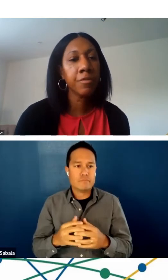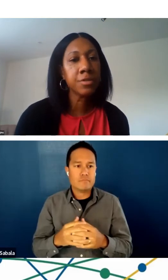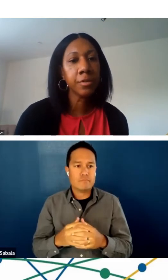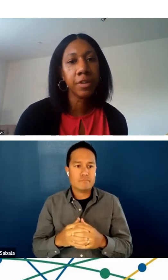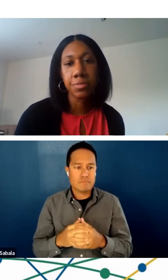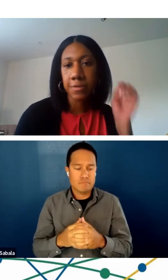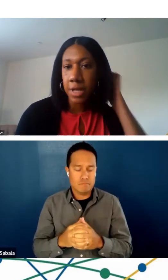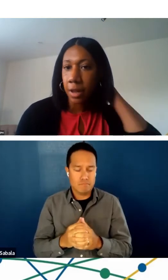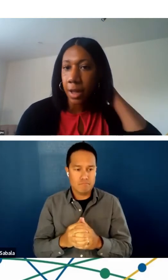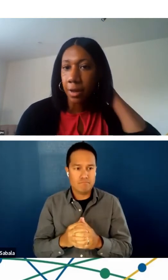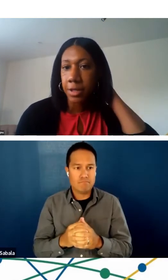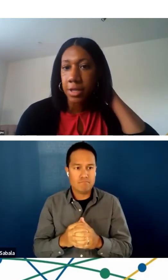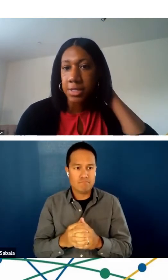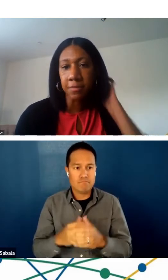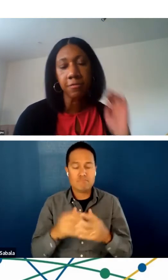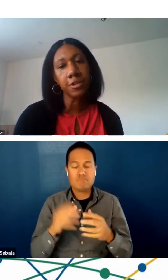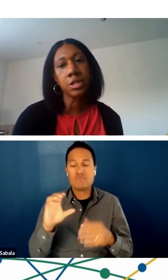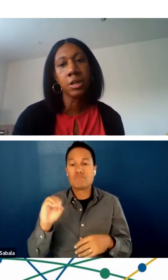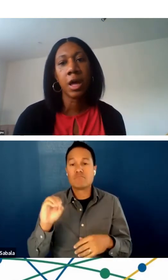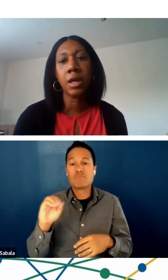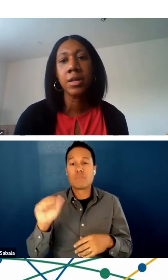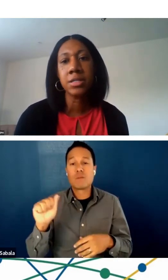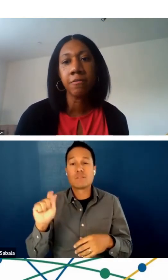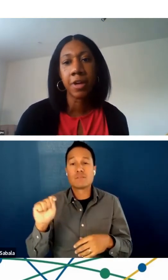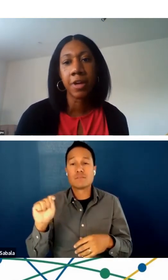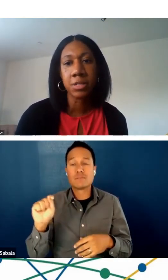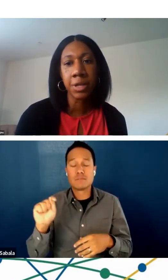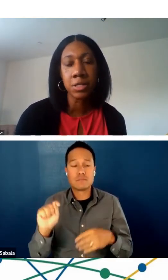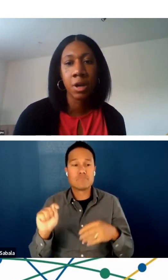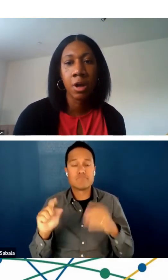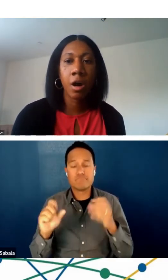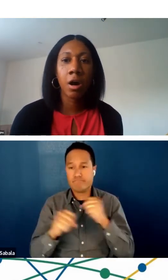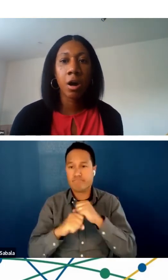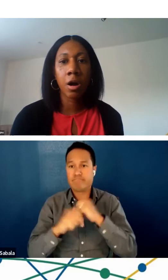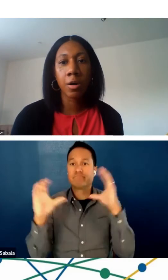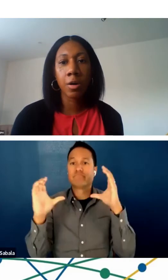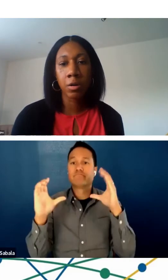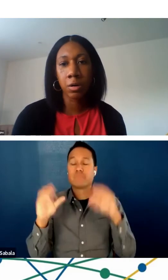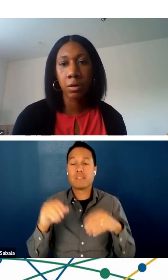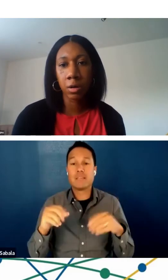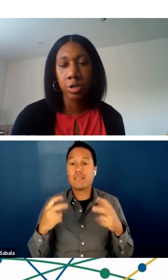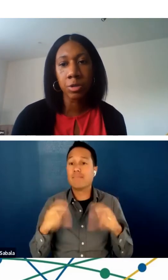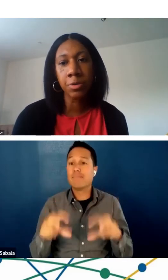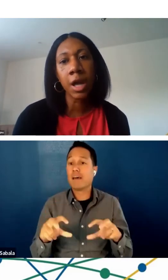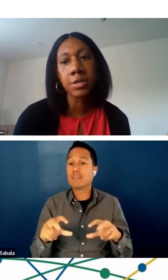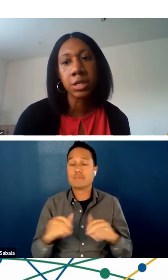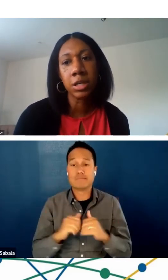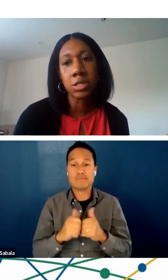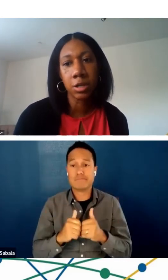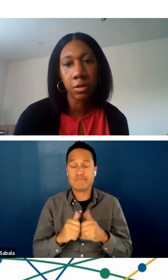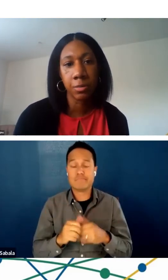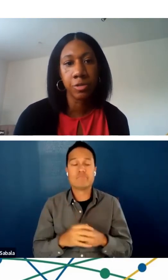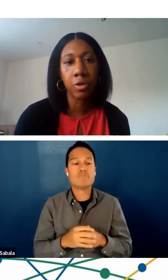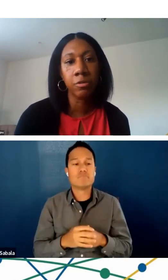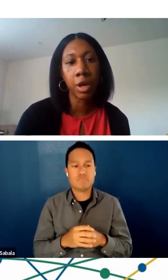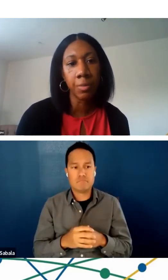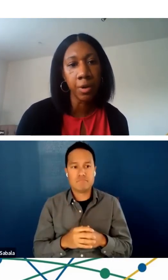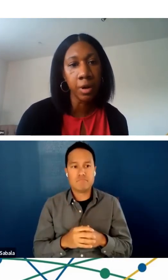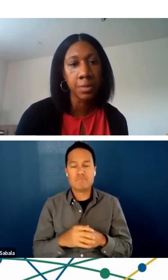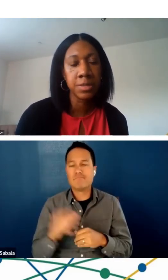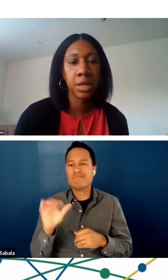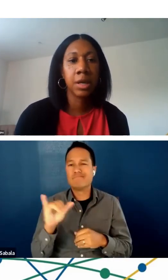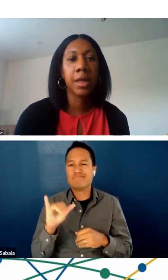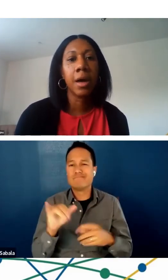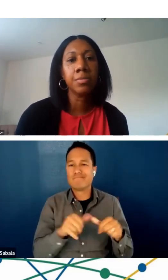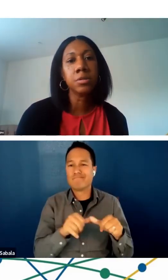The Office for Advancement of Telehealth does envision that its investments are contributed as a continuum. of